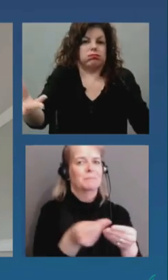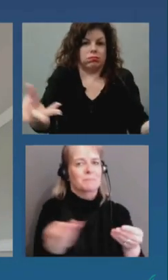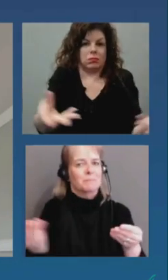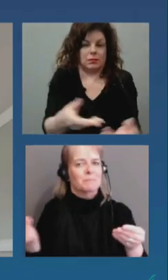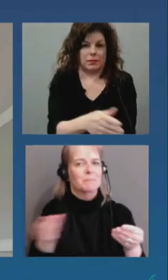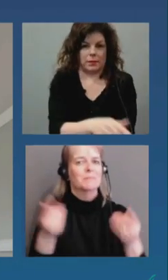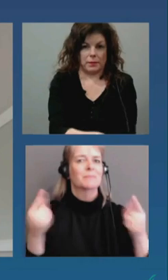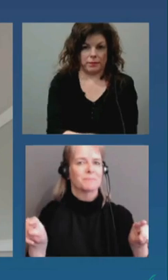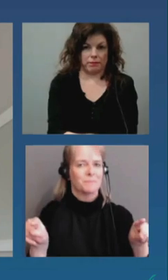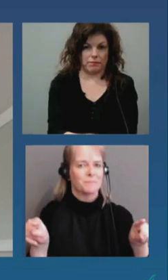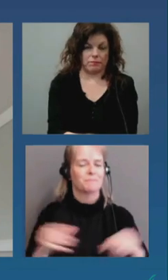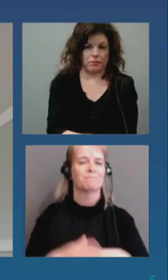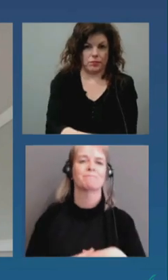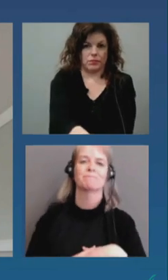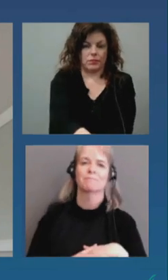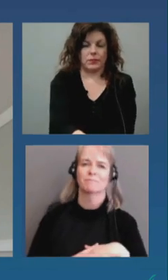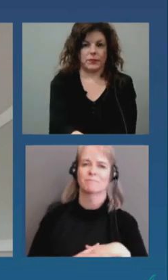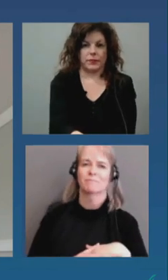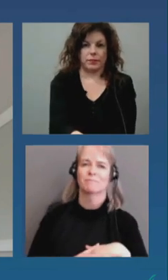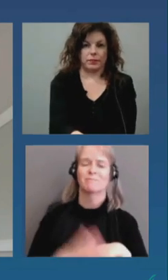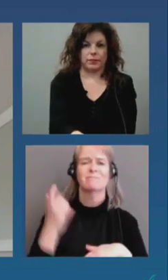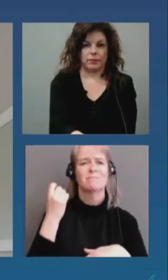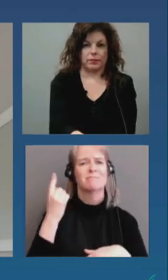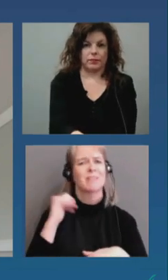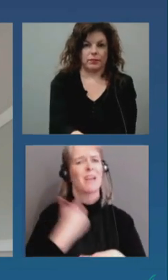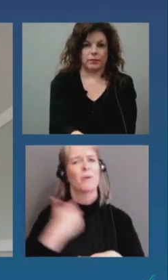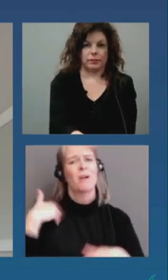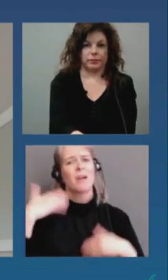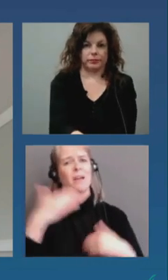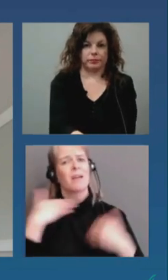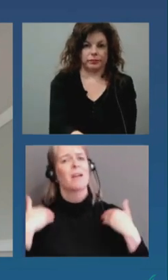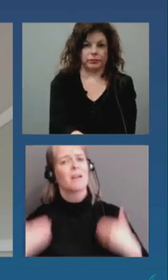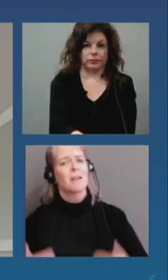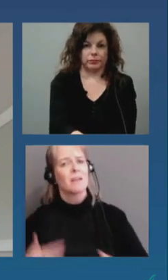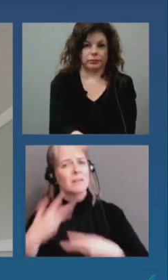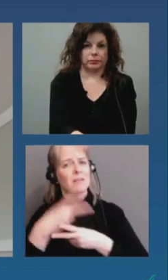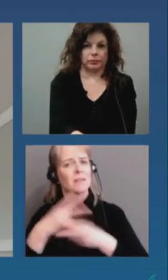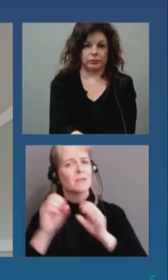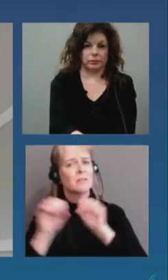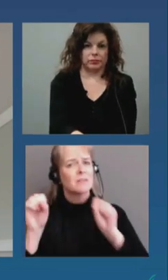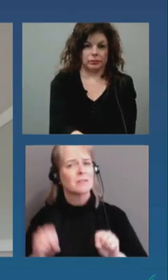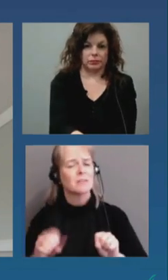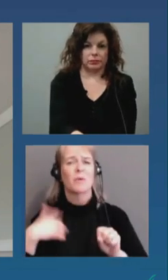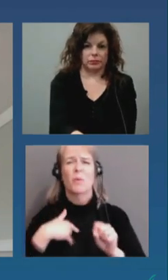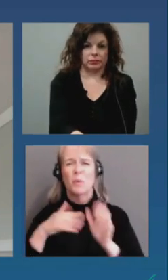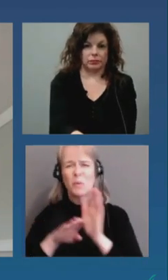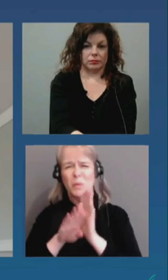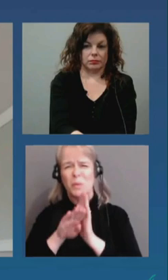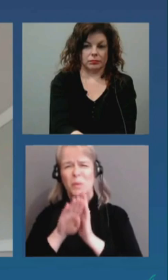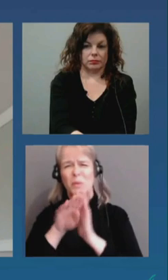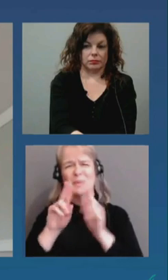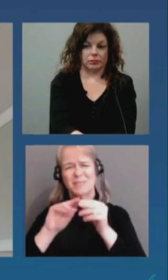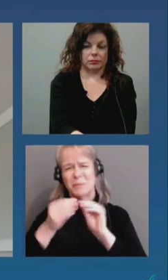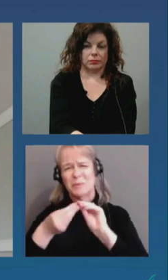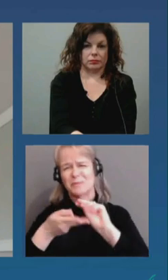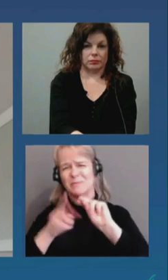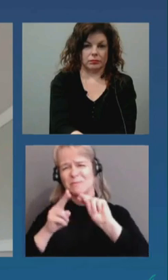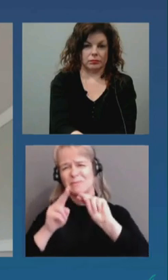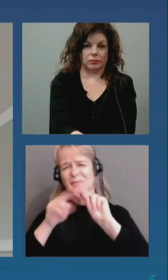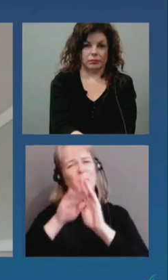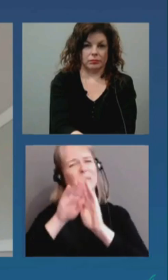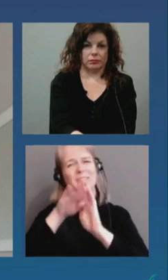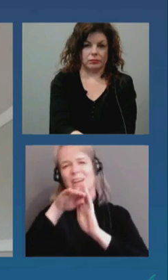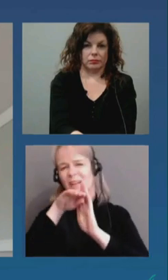And with the current pressures on our healthcare system, we do need to flatten the curve. We need to turn the curve again by decreasing